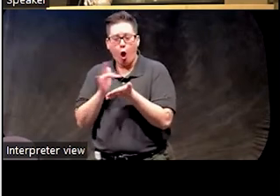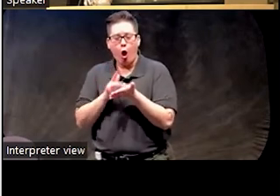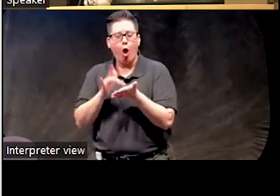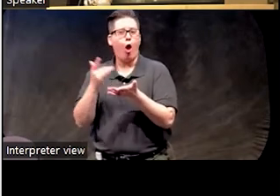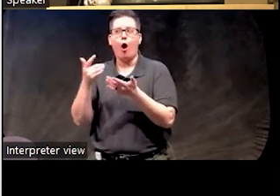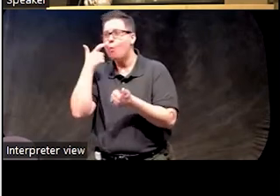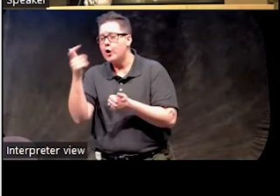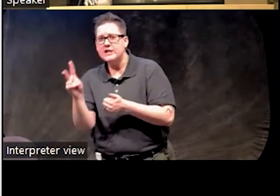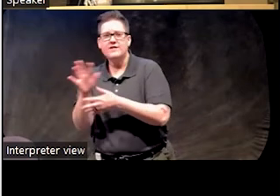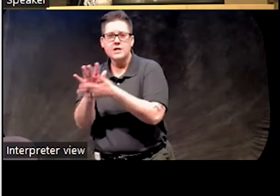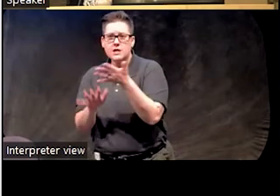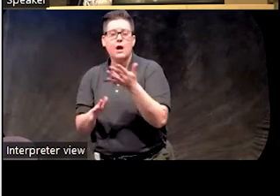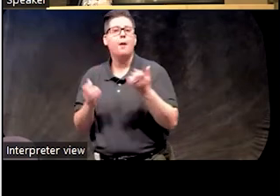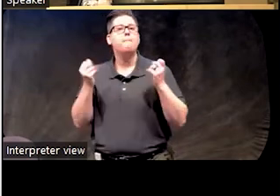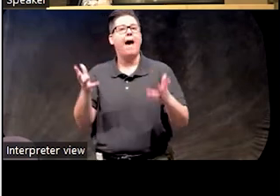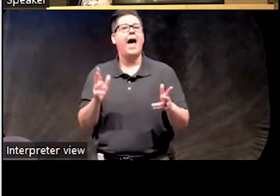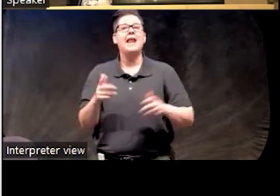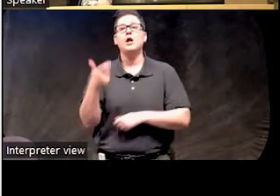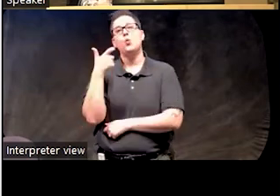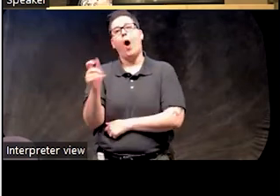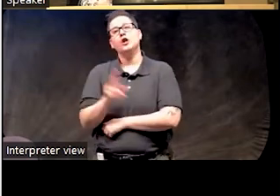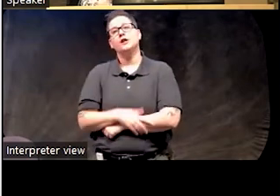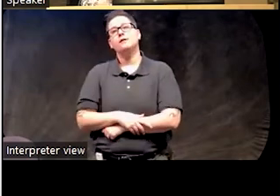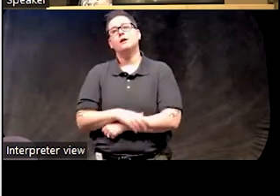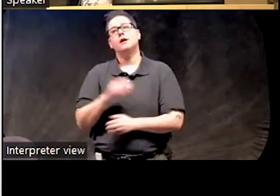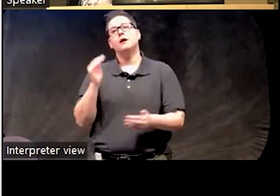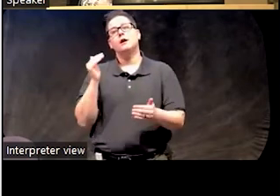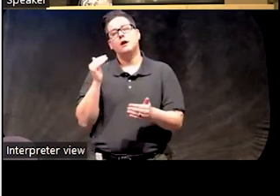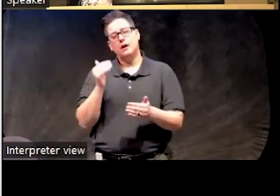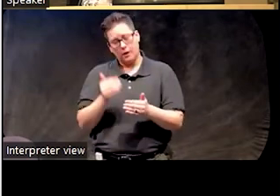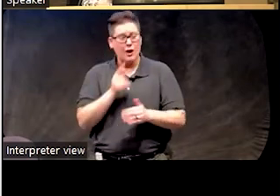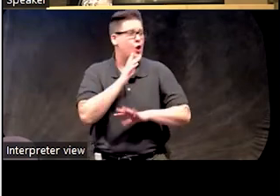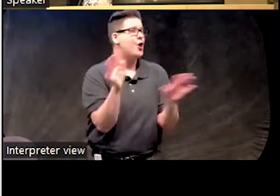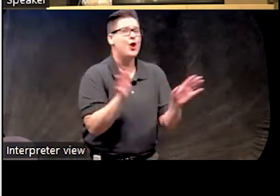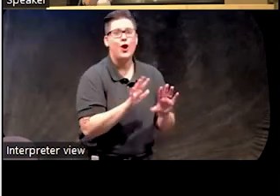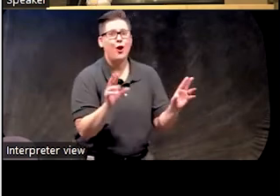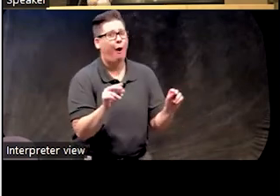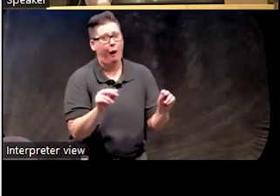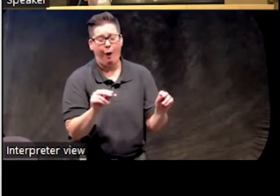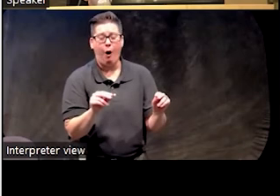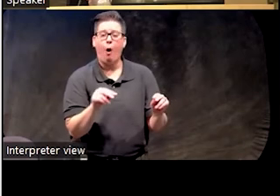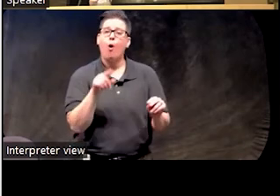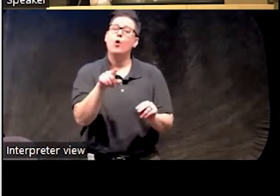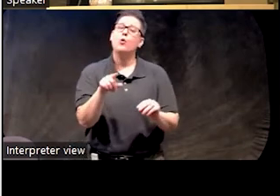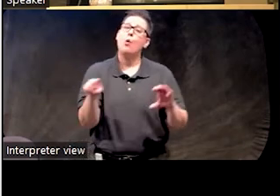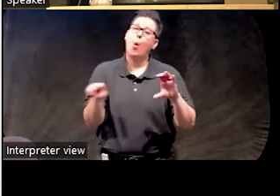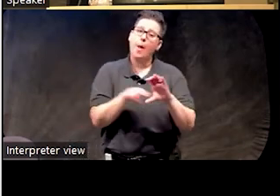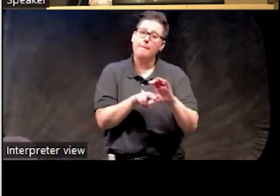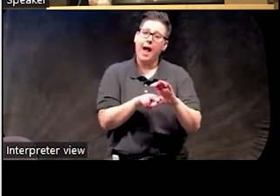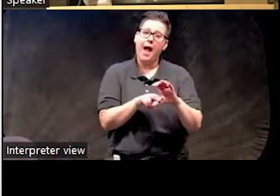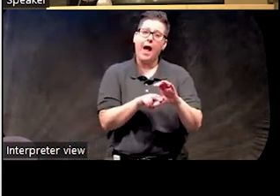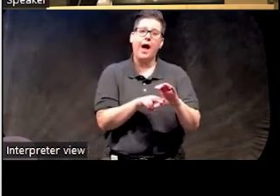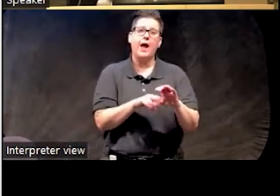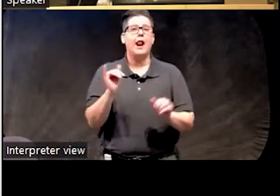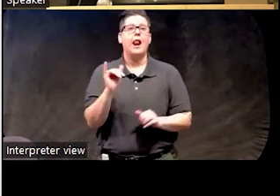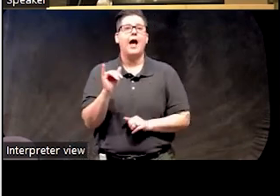So many people are falling asleep watching television. They're like, no, no, no, don't do that. Because when you're going to bed, you're like